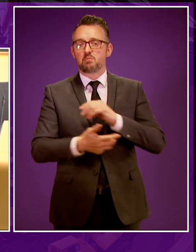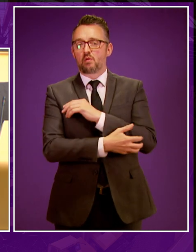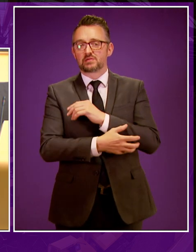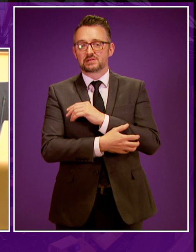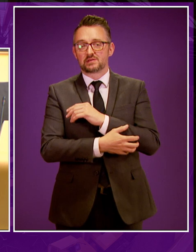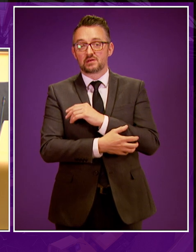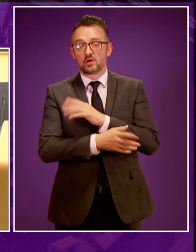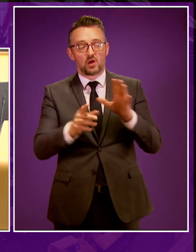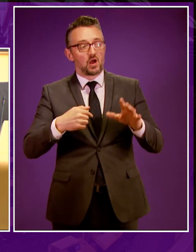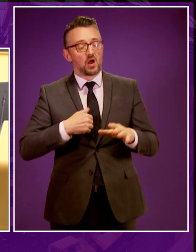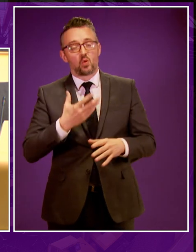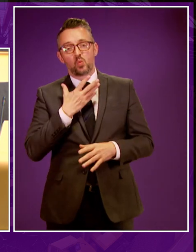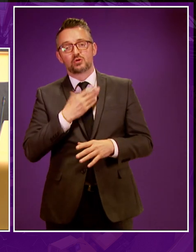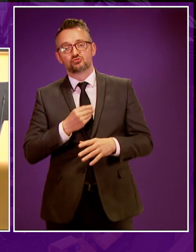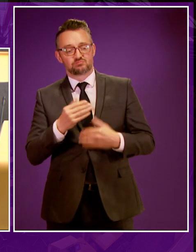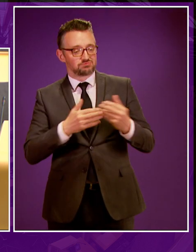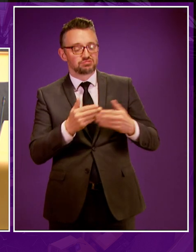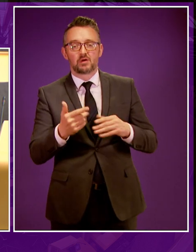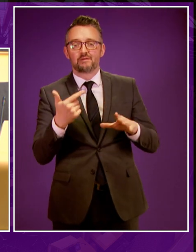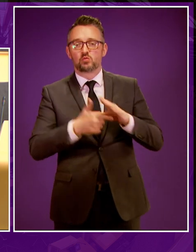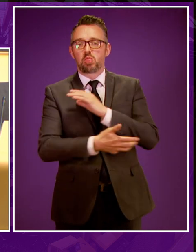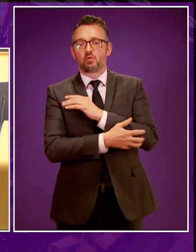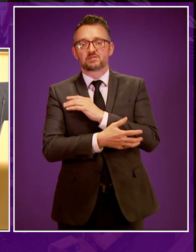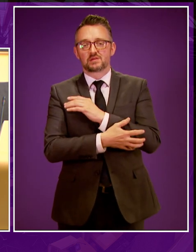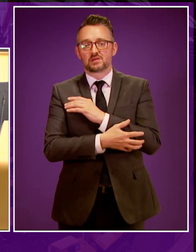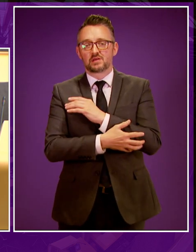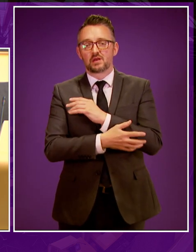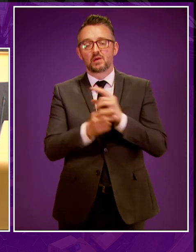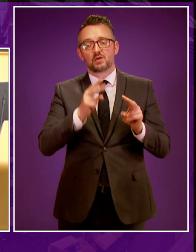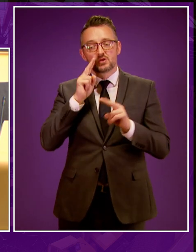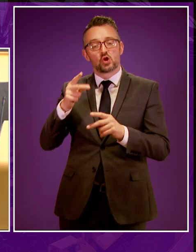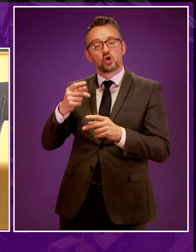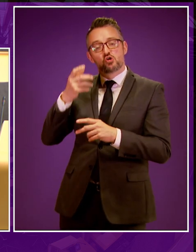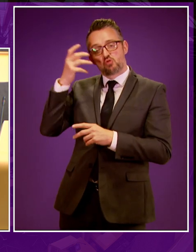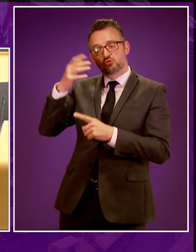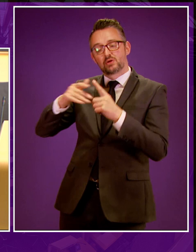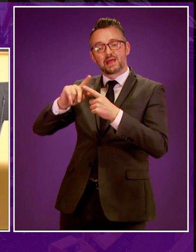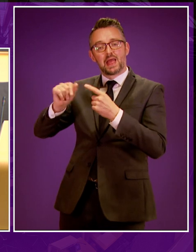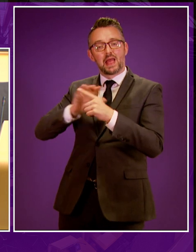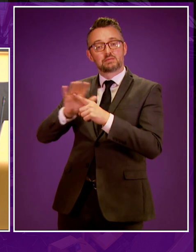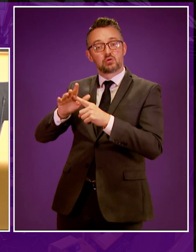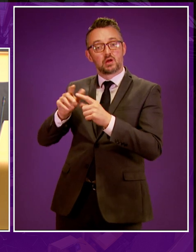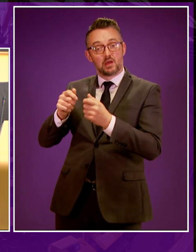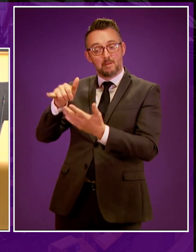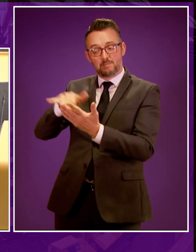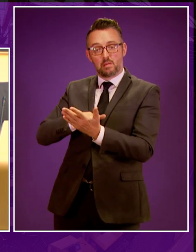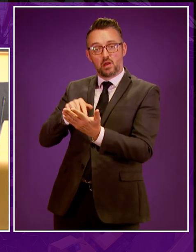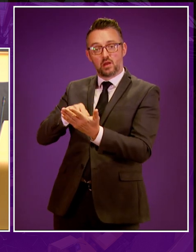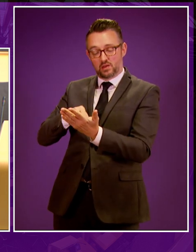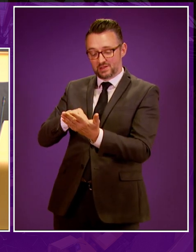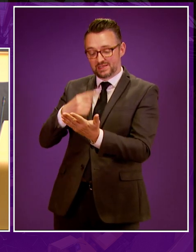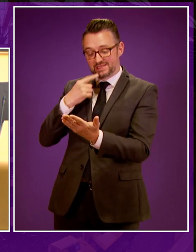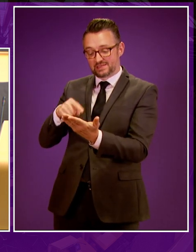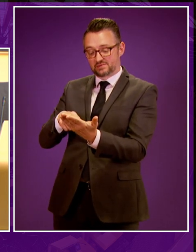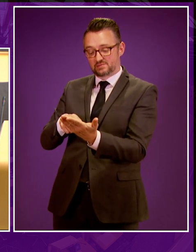that more than me. But I note the observation in the Royal Society of Edinburgh's paper, whose briefing was particularly helpful,